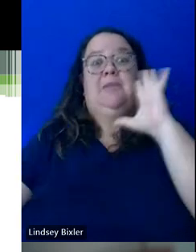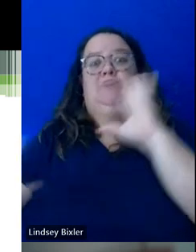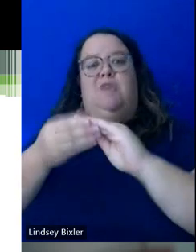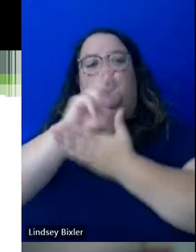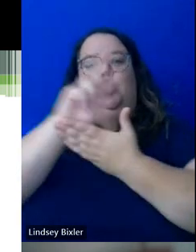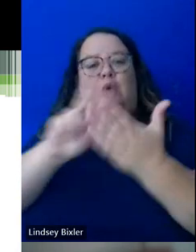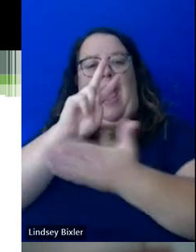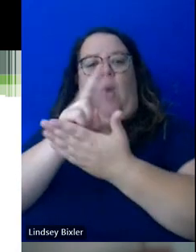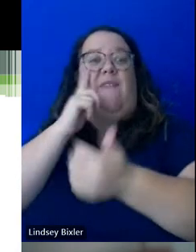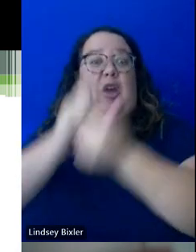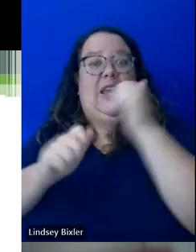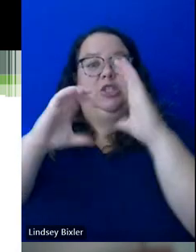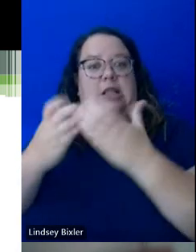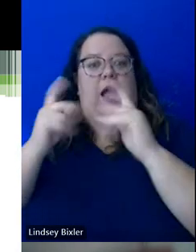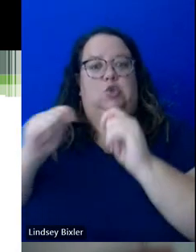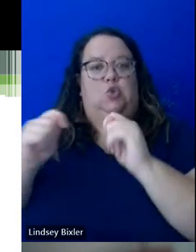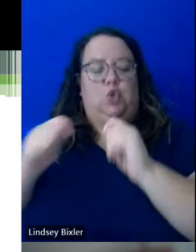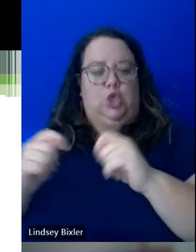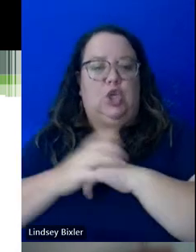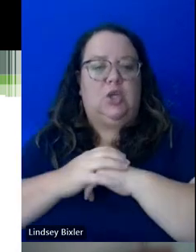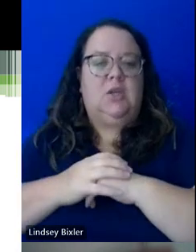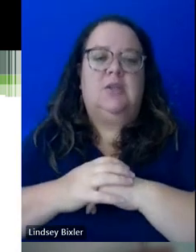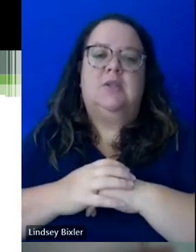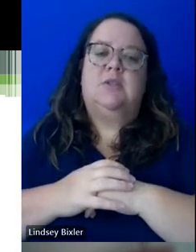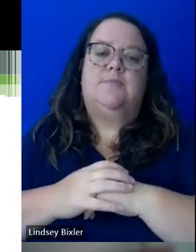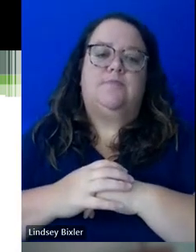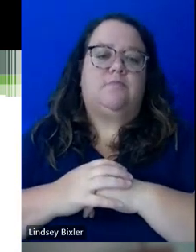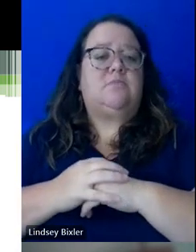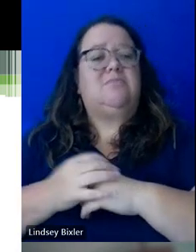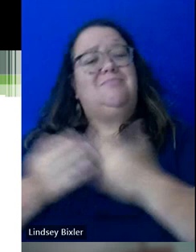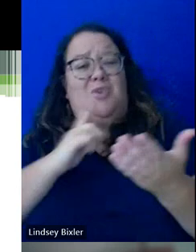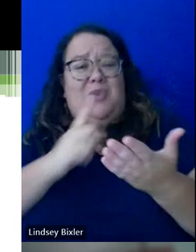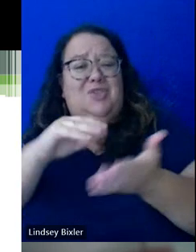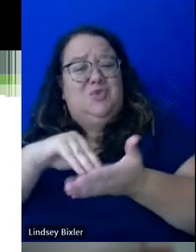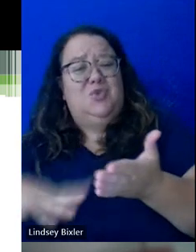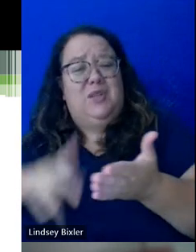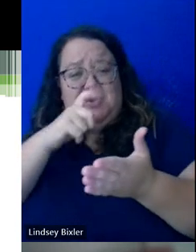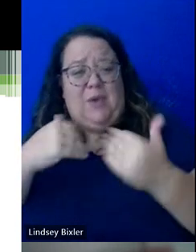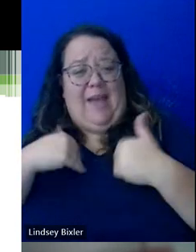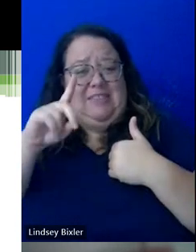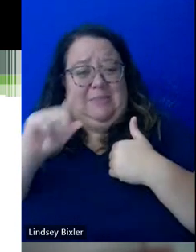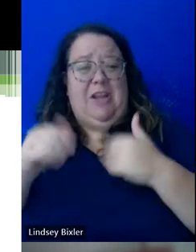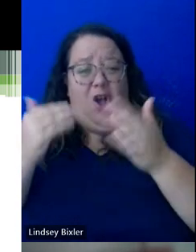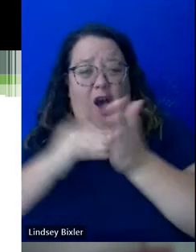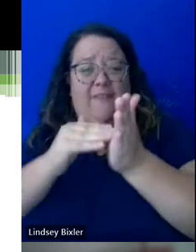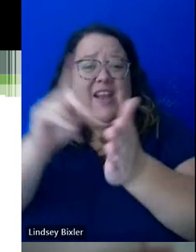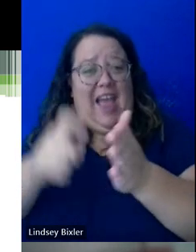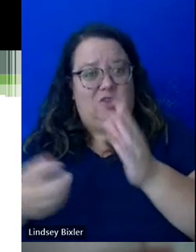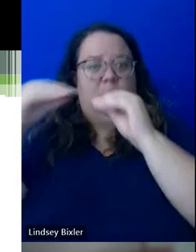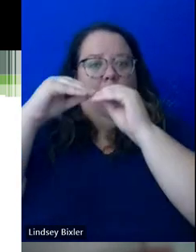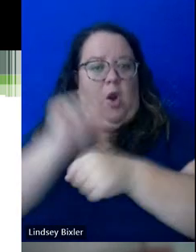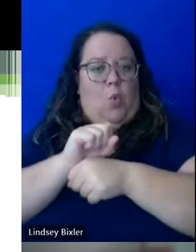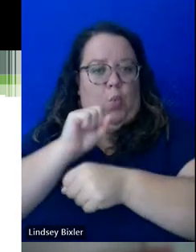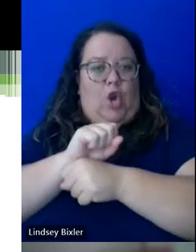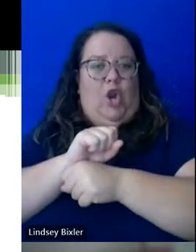with disabilities often, you will need to put in additional work around, you know, things like course content and